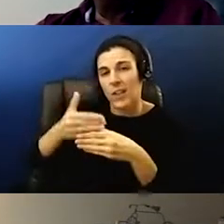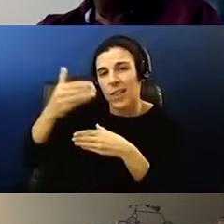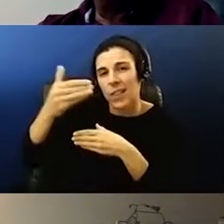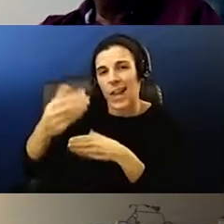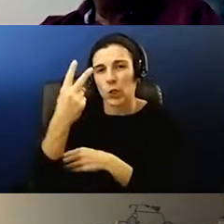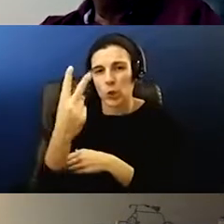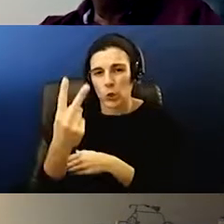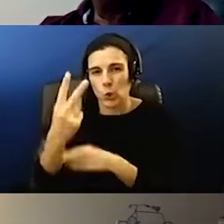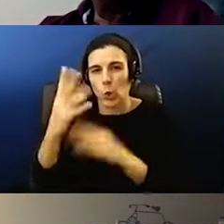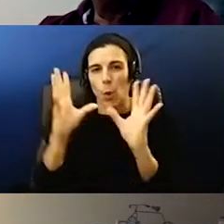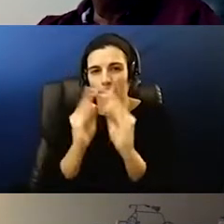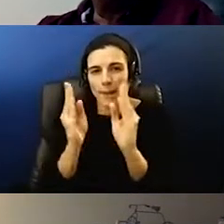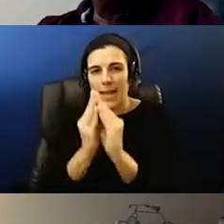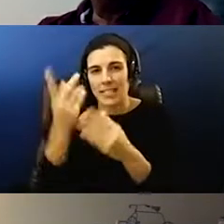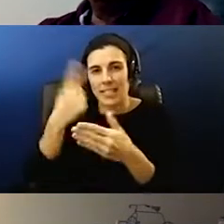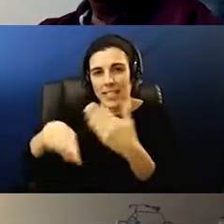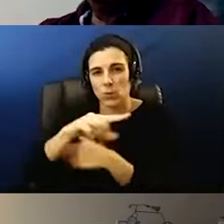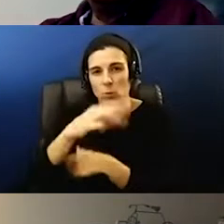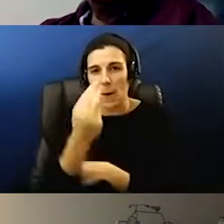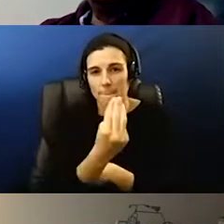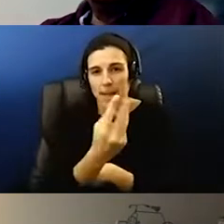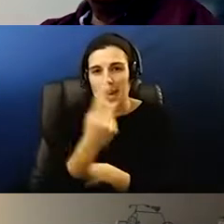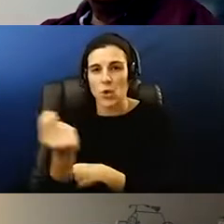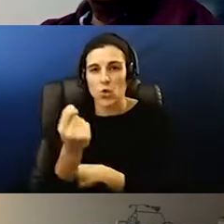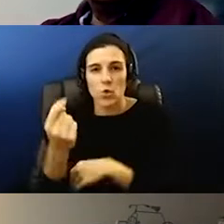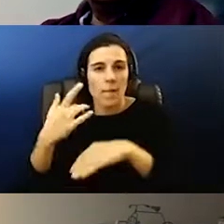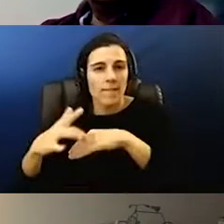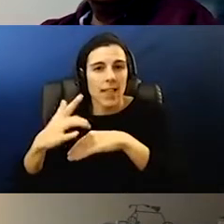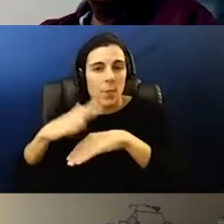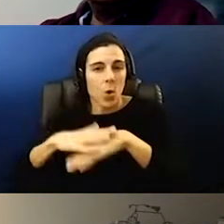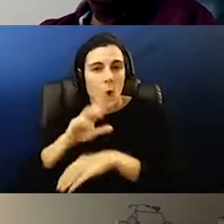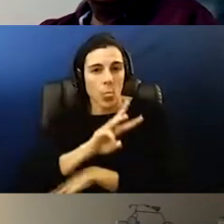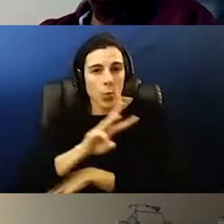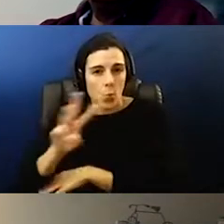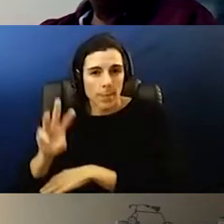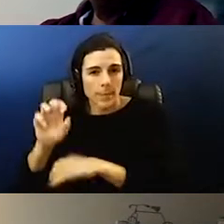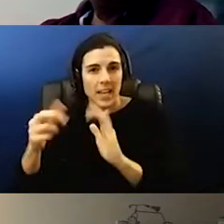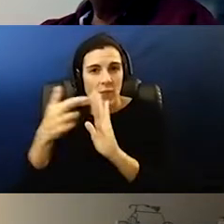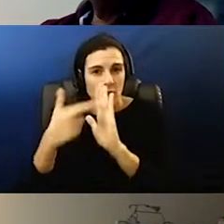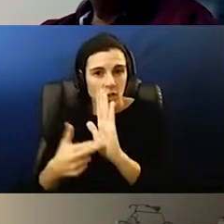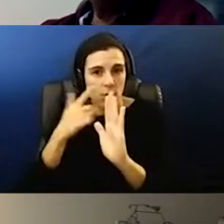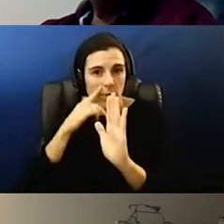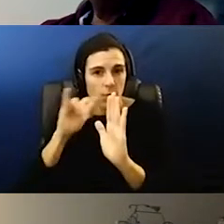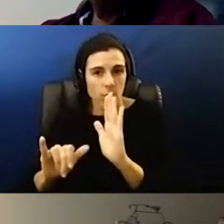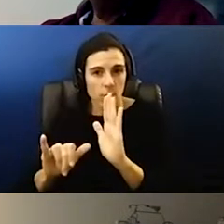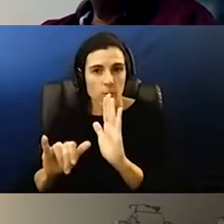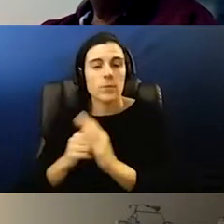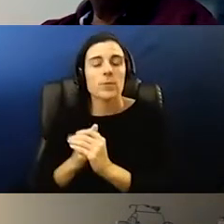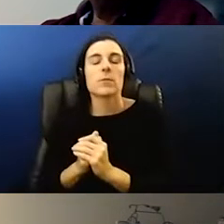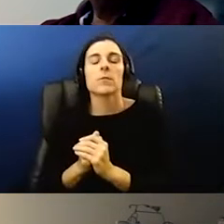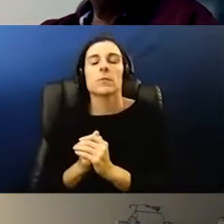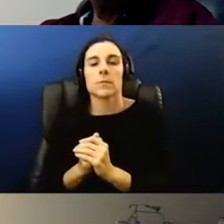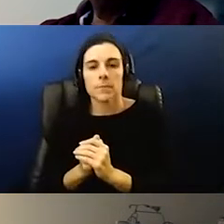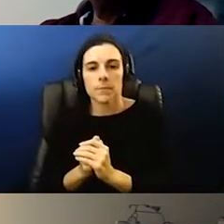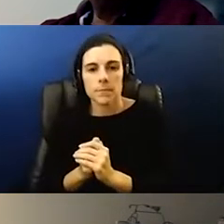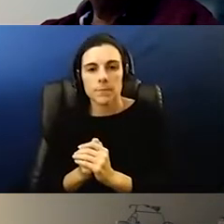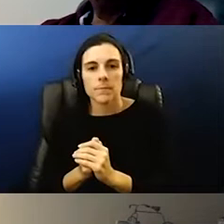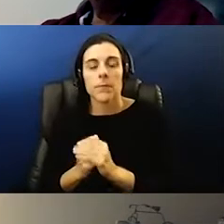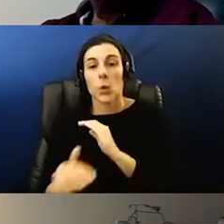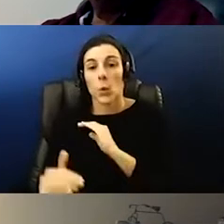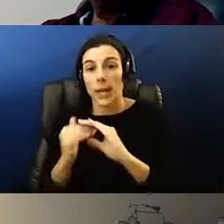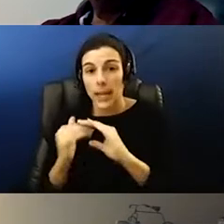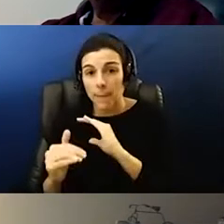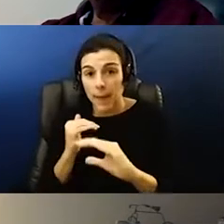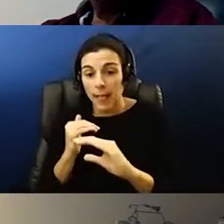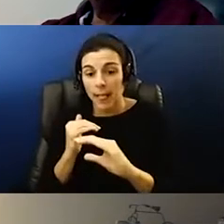halls for coming up next week on monday and tuesday is available on our website um you can register for those um and again you can email community